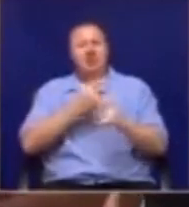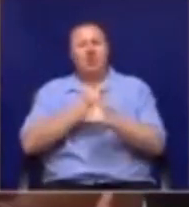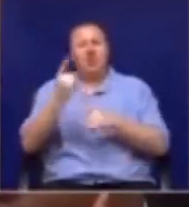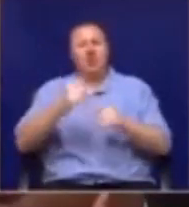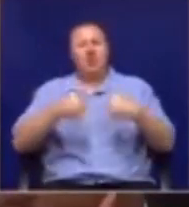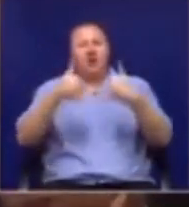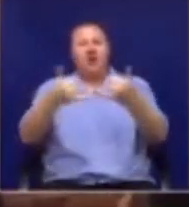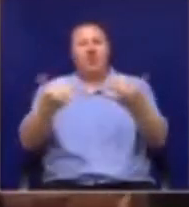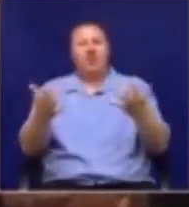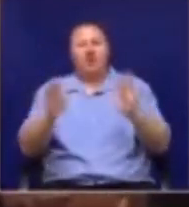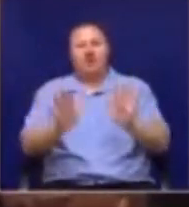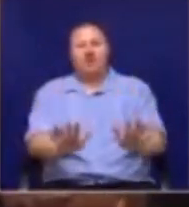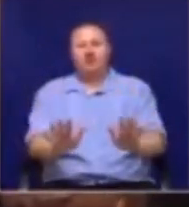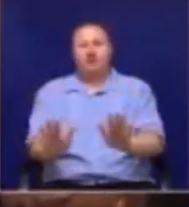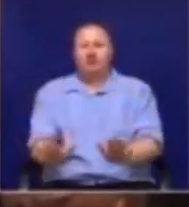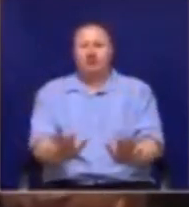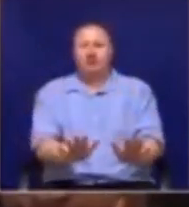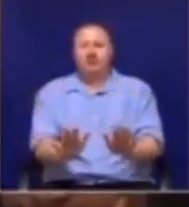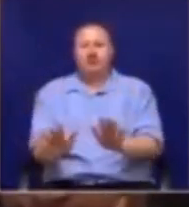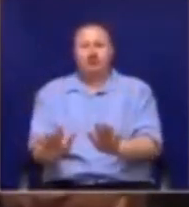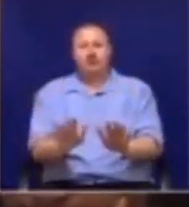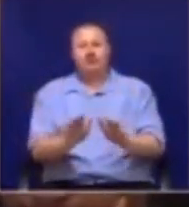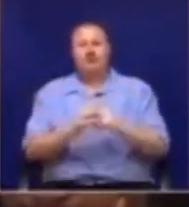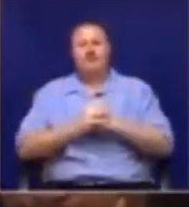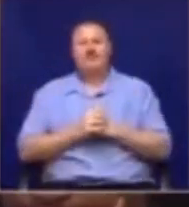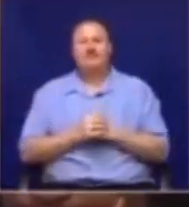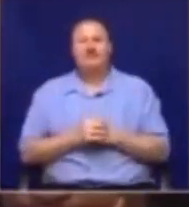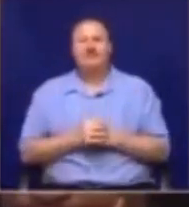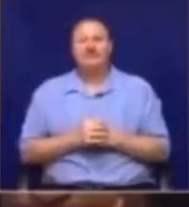so just calm down, calm down.